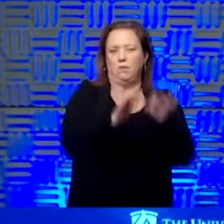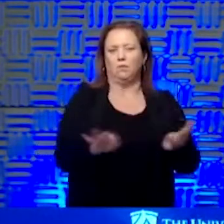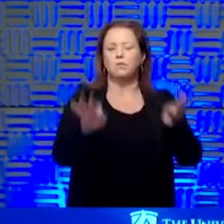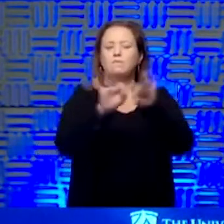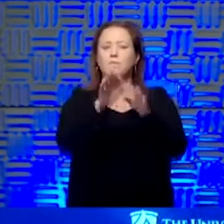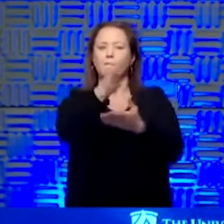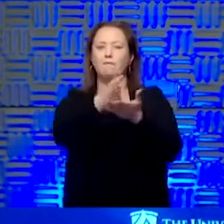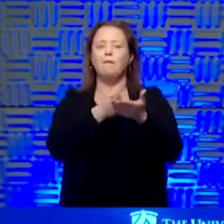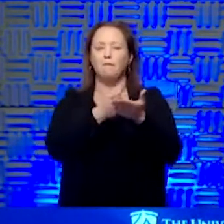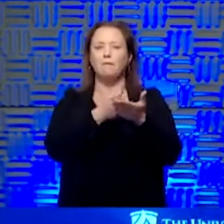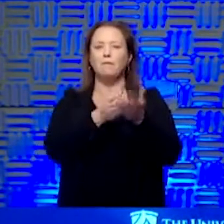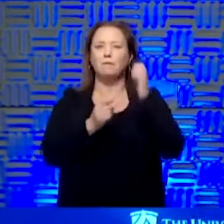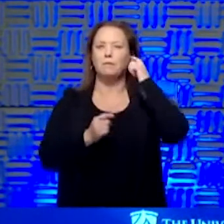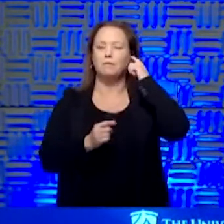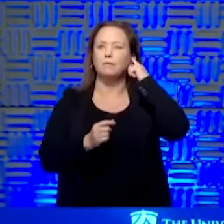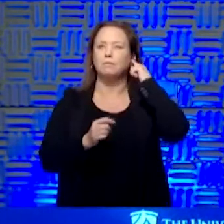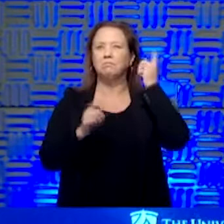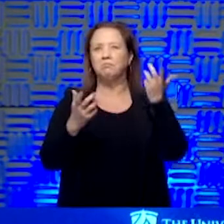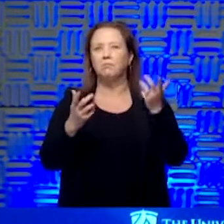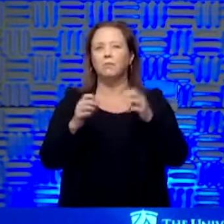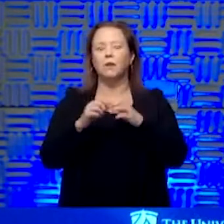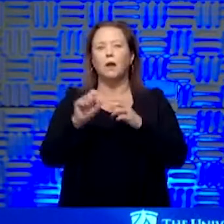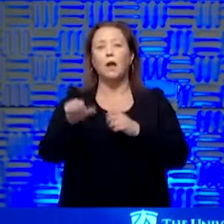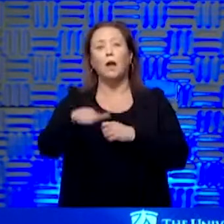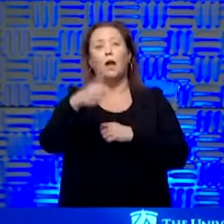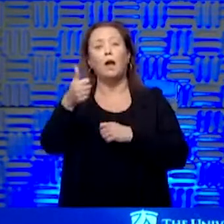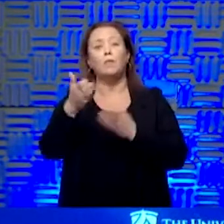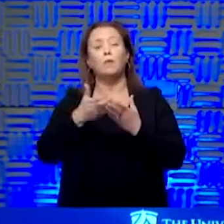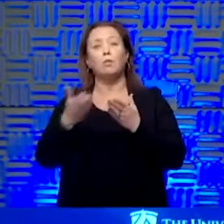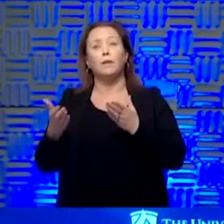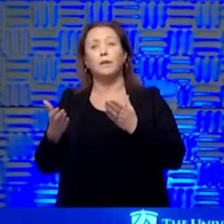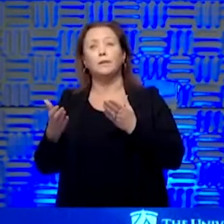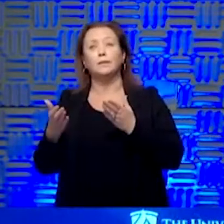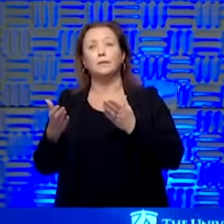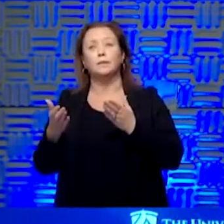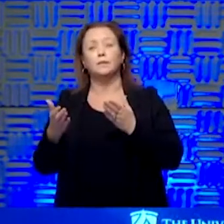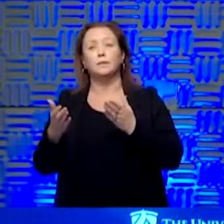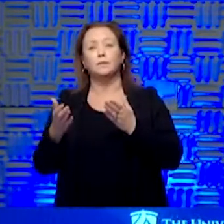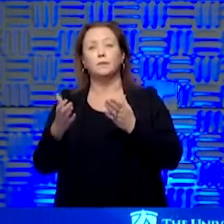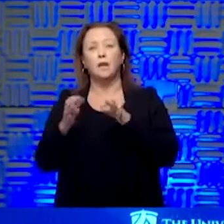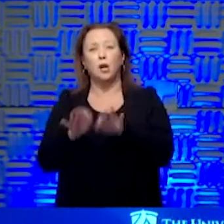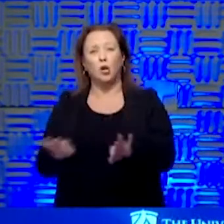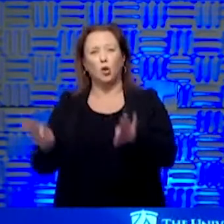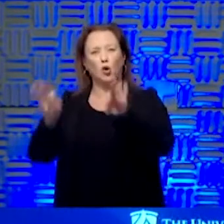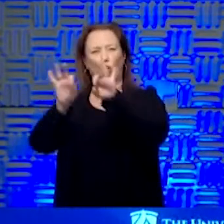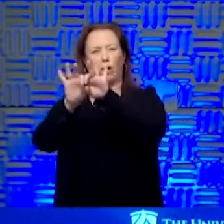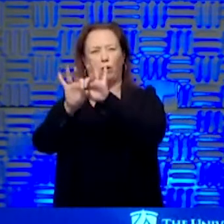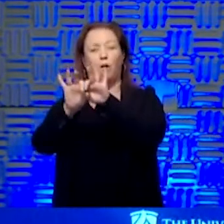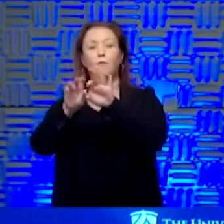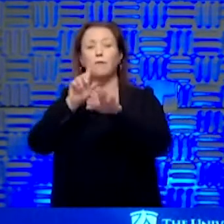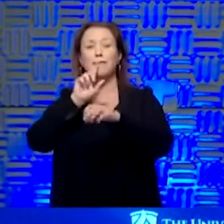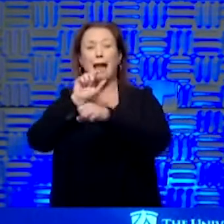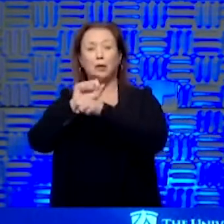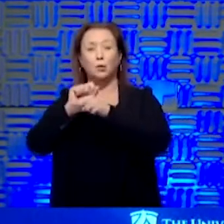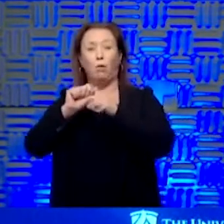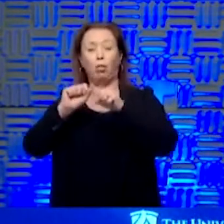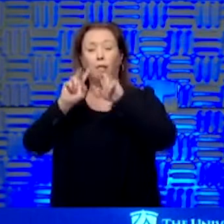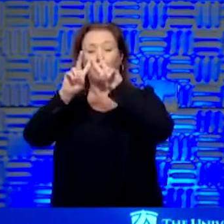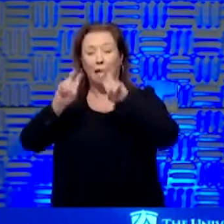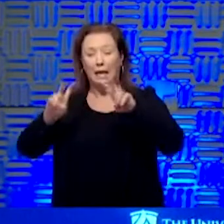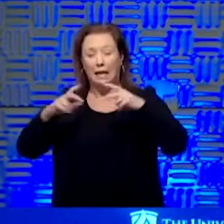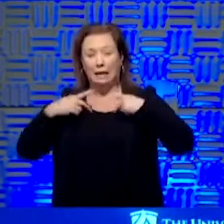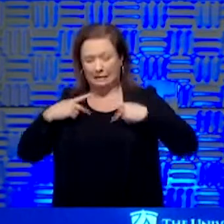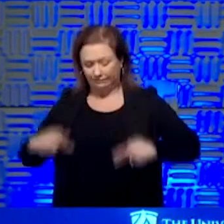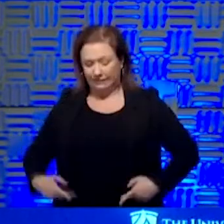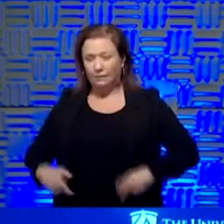parts. And then if there are other things that are going to be critical in a physical exam that you can't tell just by seeing.